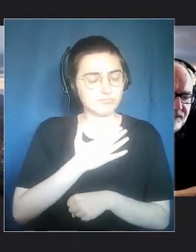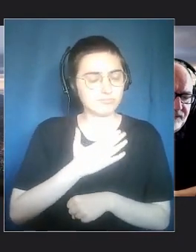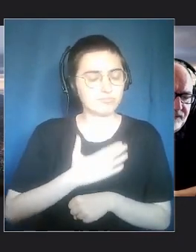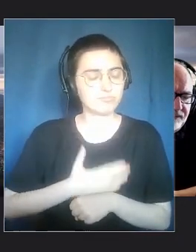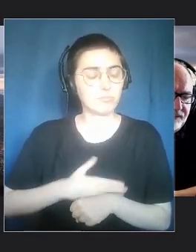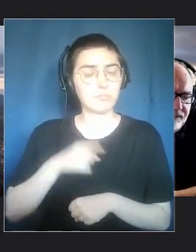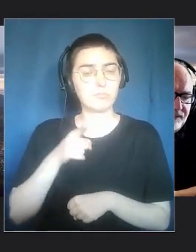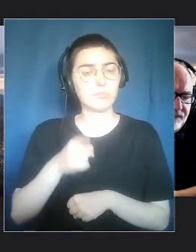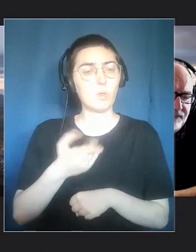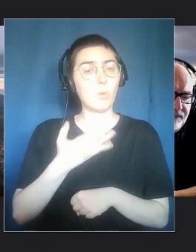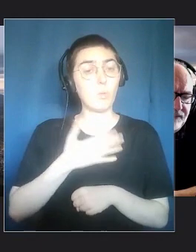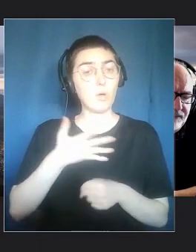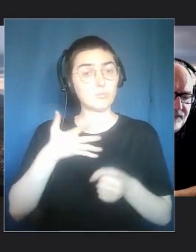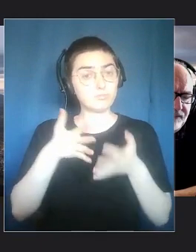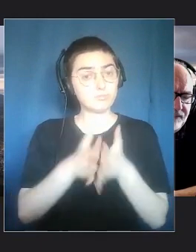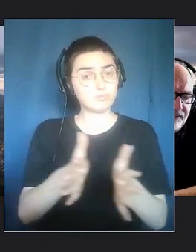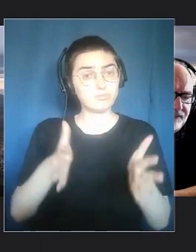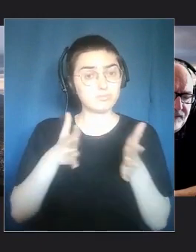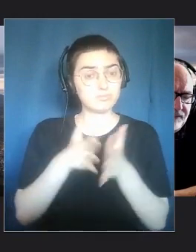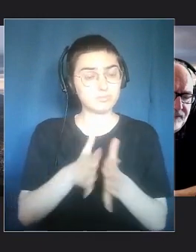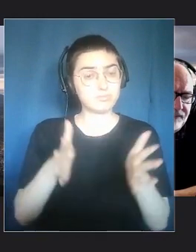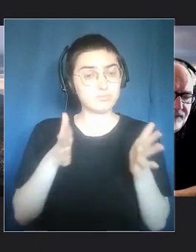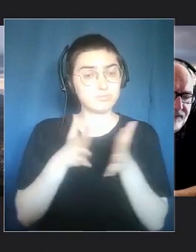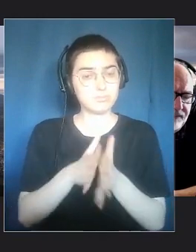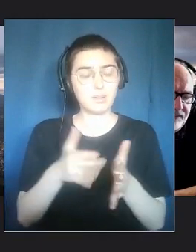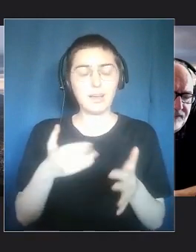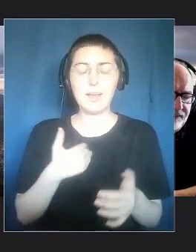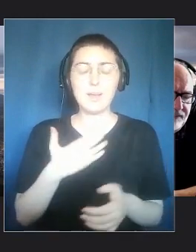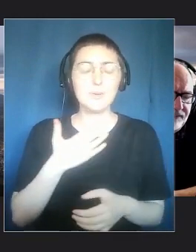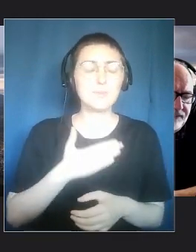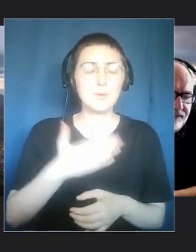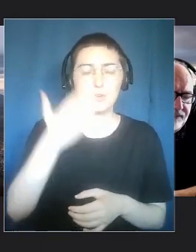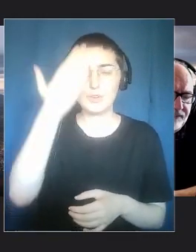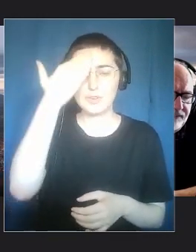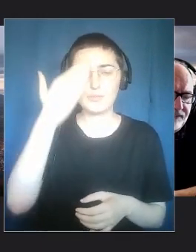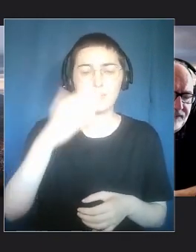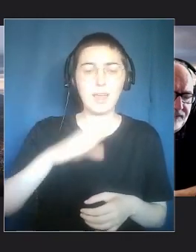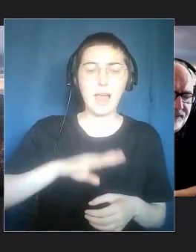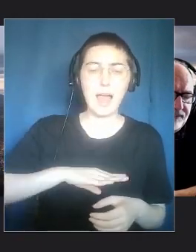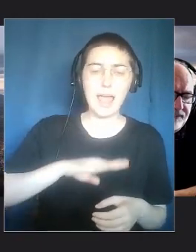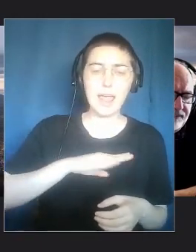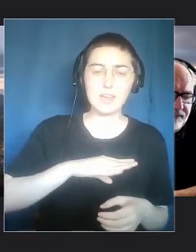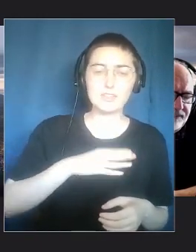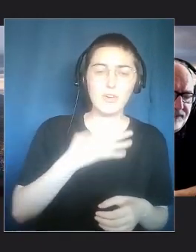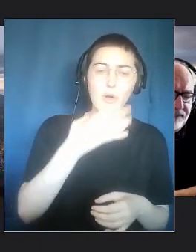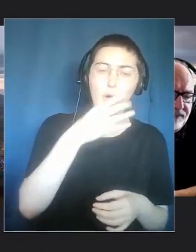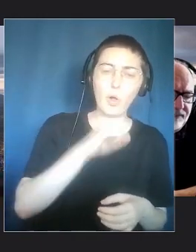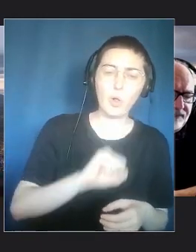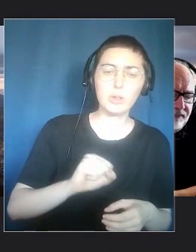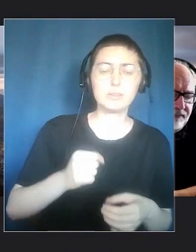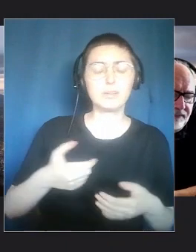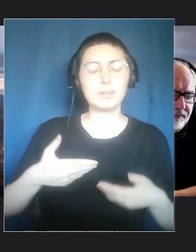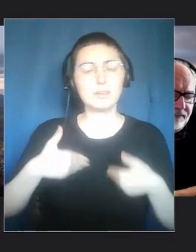a territory that is dear to them. There is a difference between generations. Is there a difference